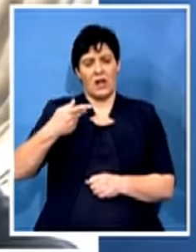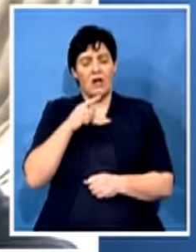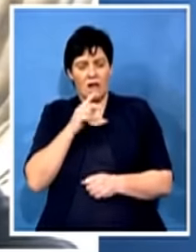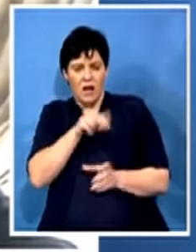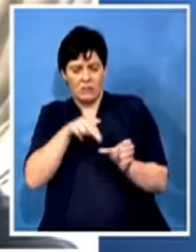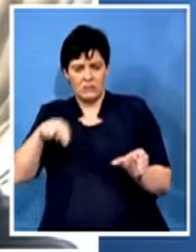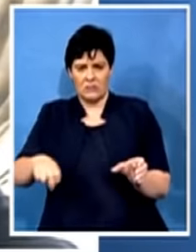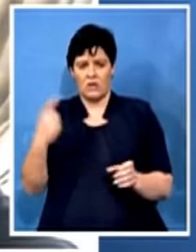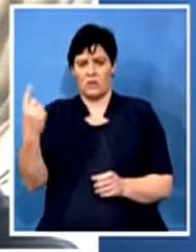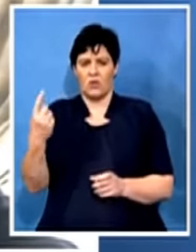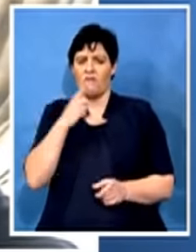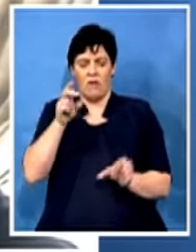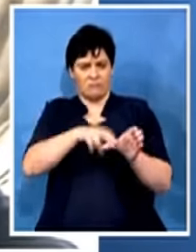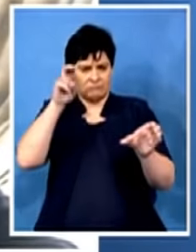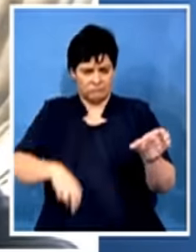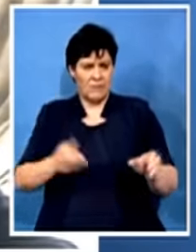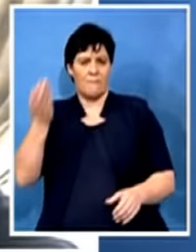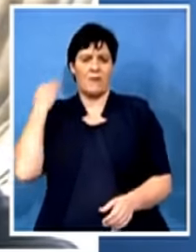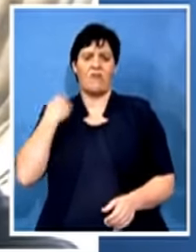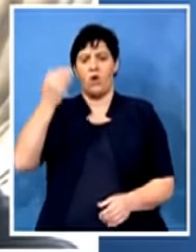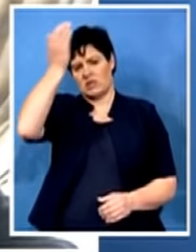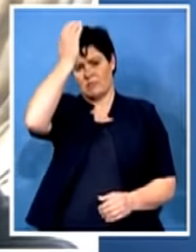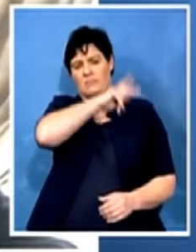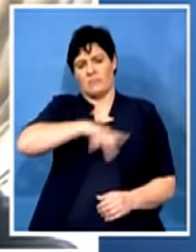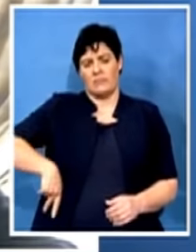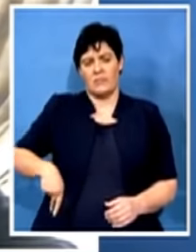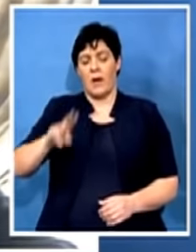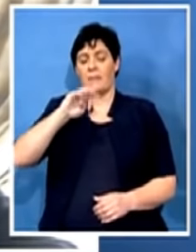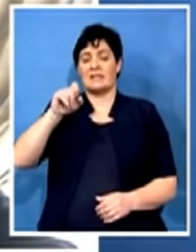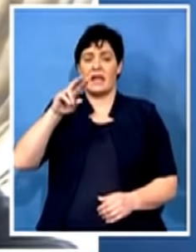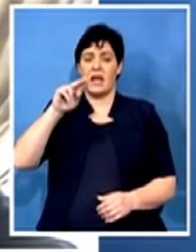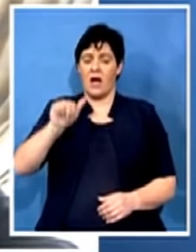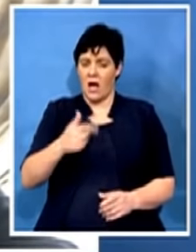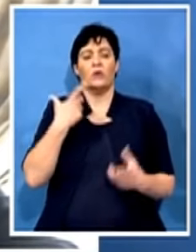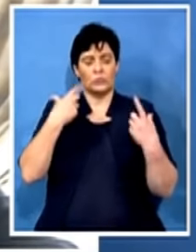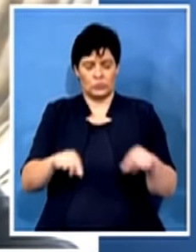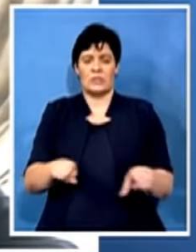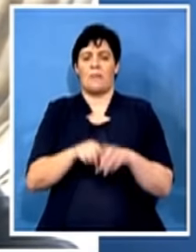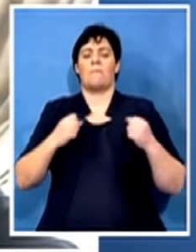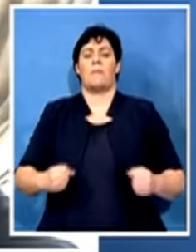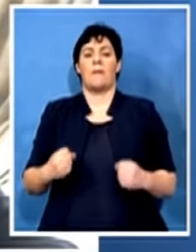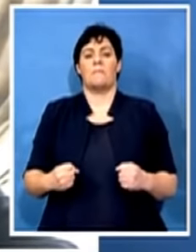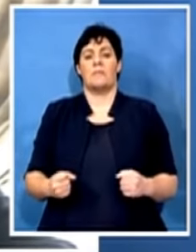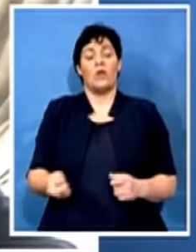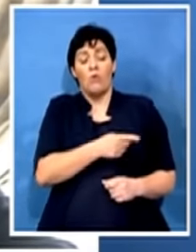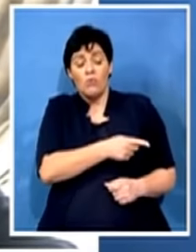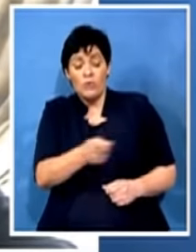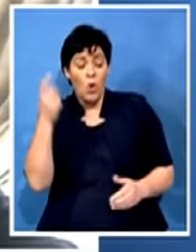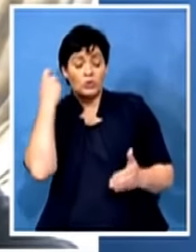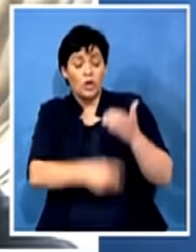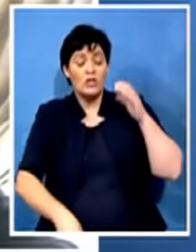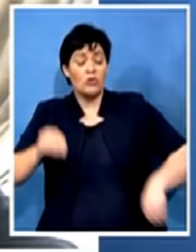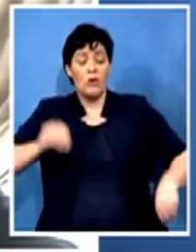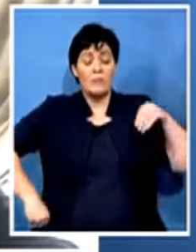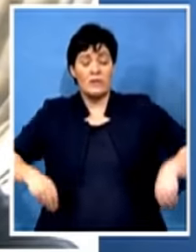President Jacob Zuma. Massina went ahead and did the same and saying that all those who are charged with corruption within the African National Congress, those